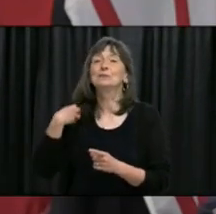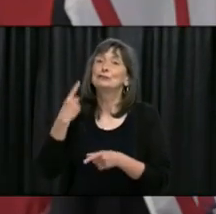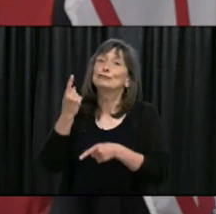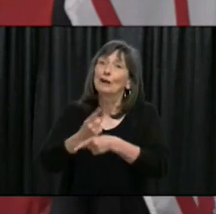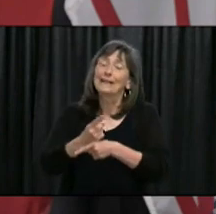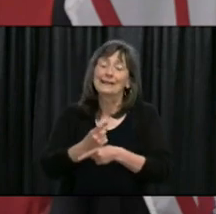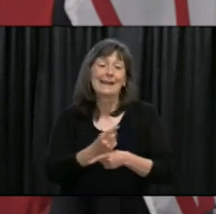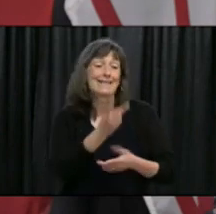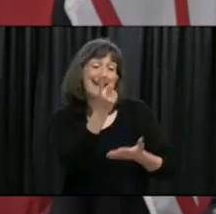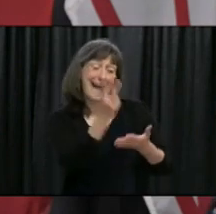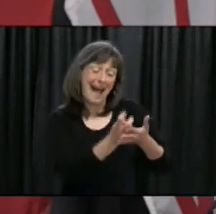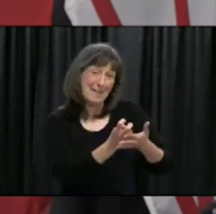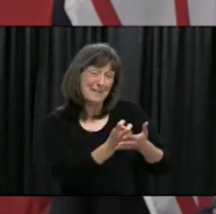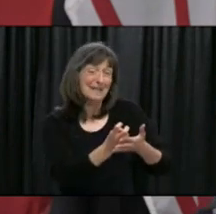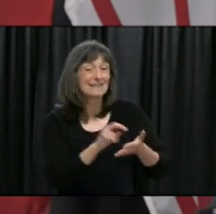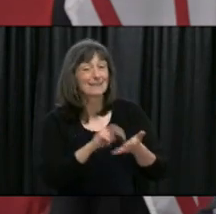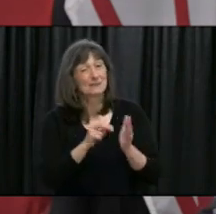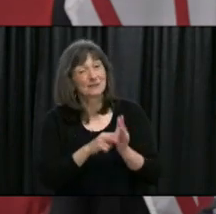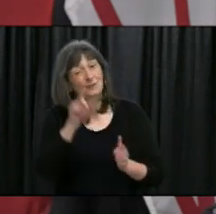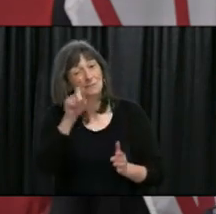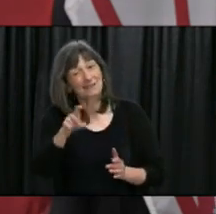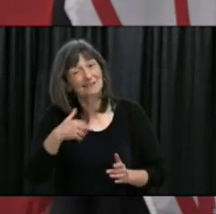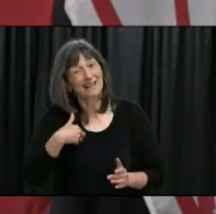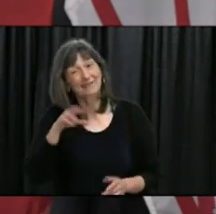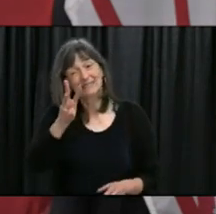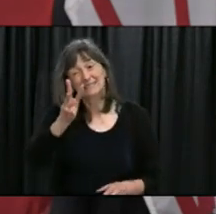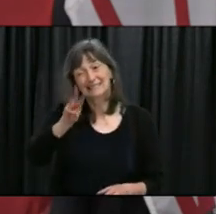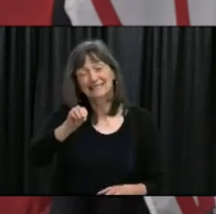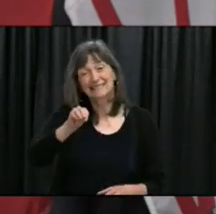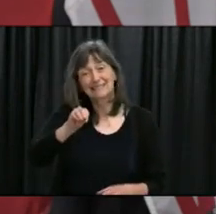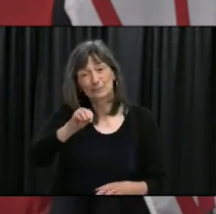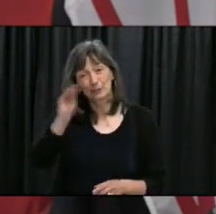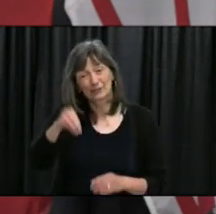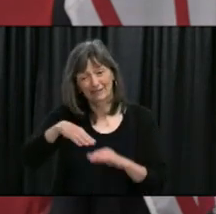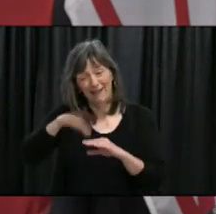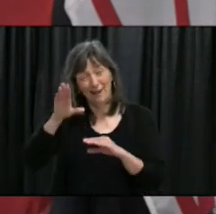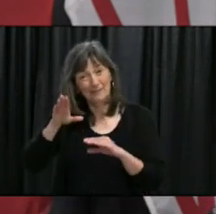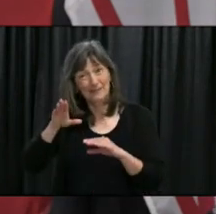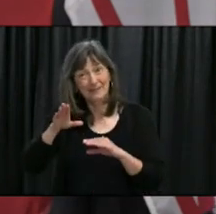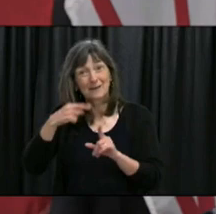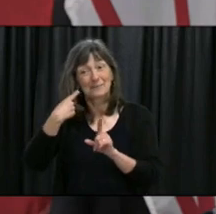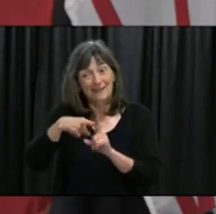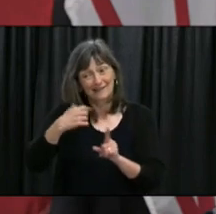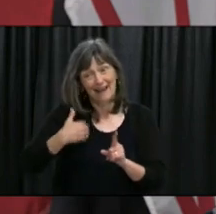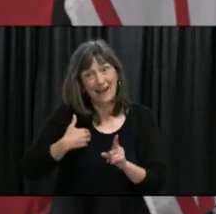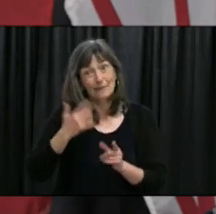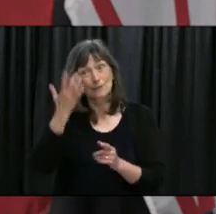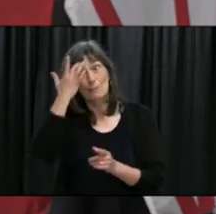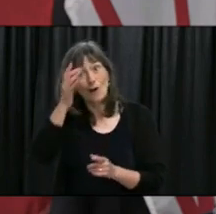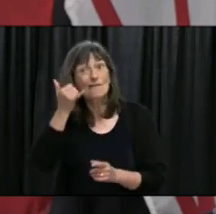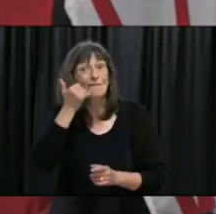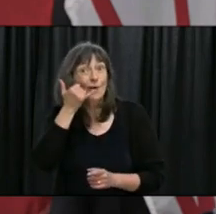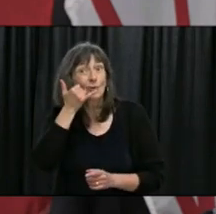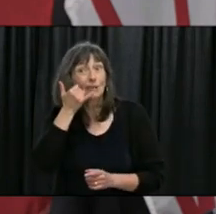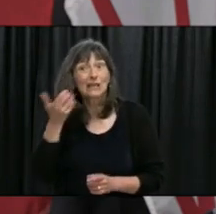you know we must be able to get to a significant mass of people that would have that ability on a smart phone that they would travel with them and it must be working of course